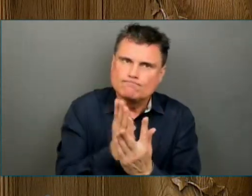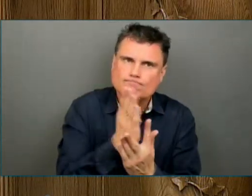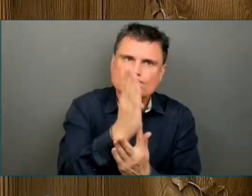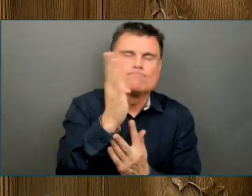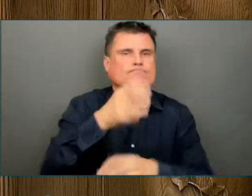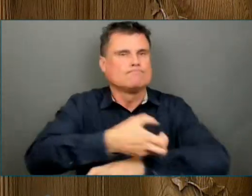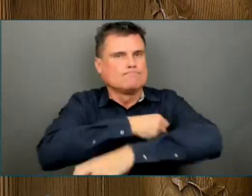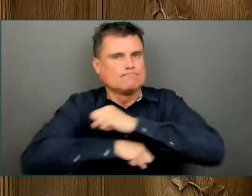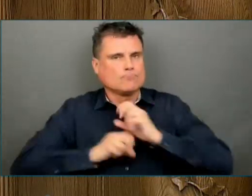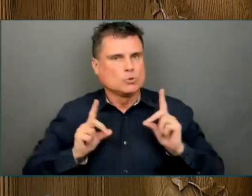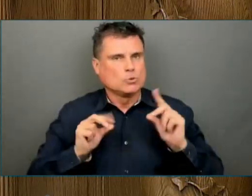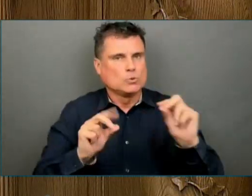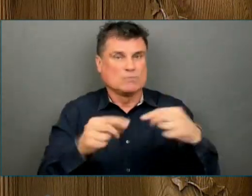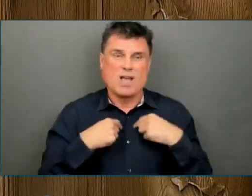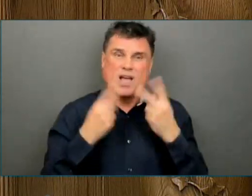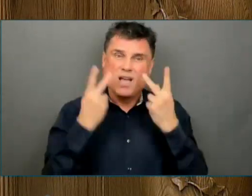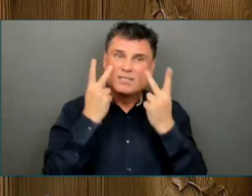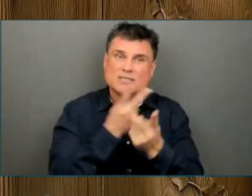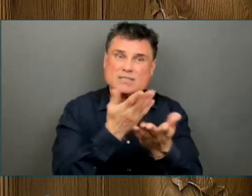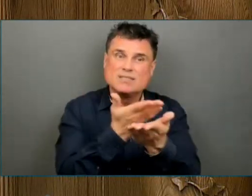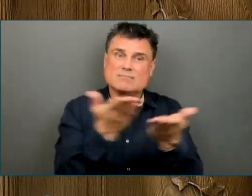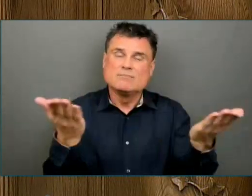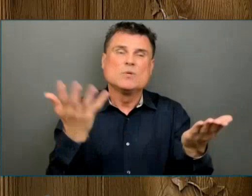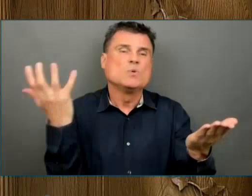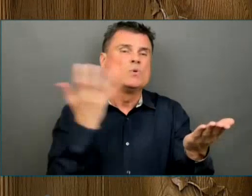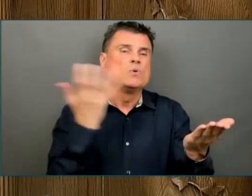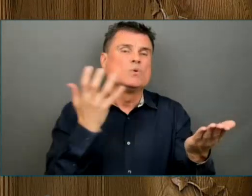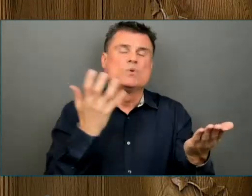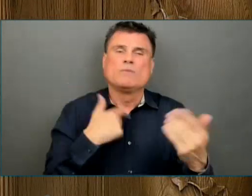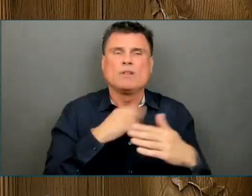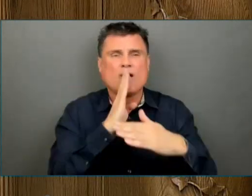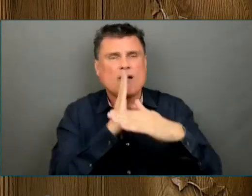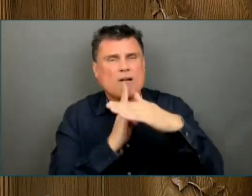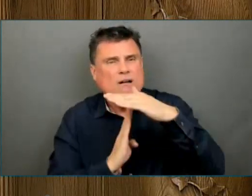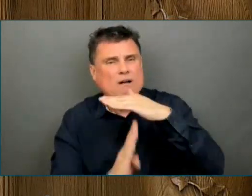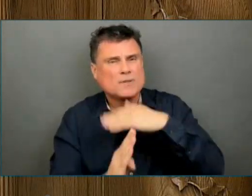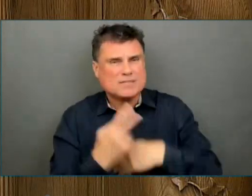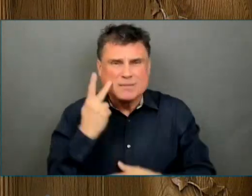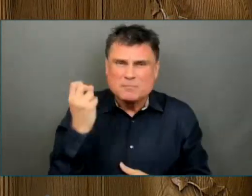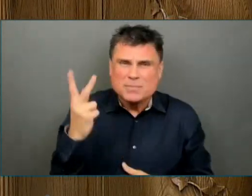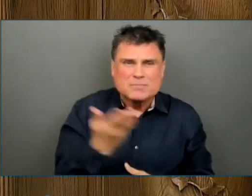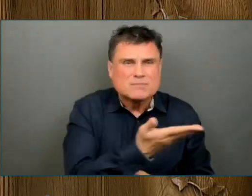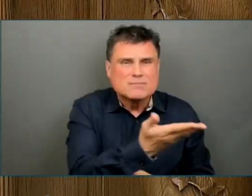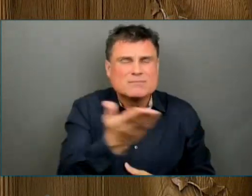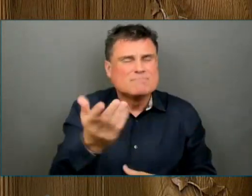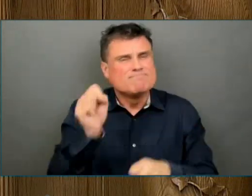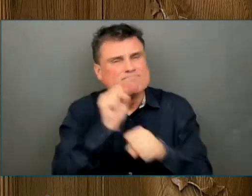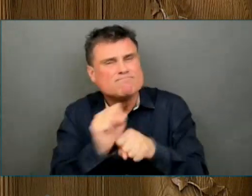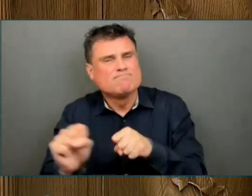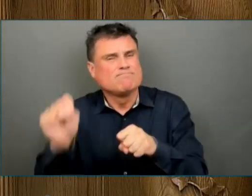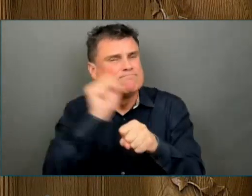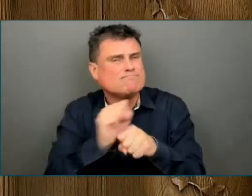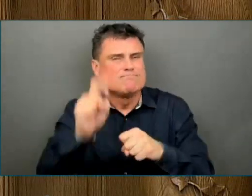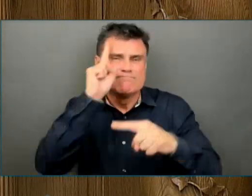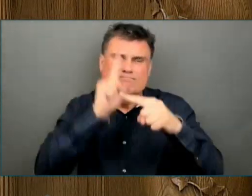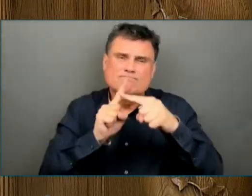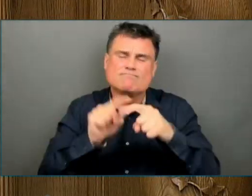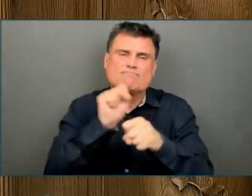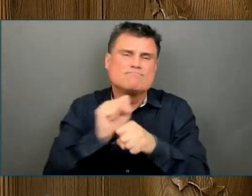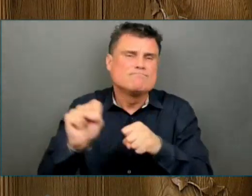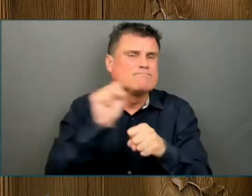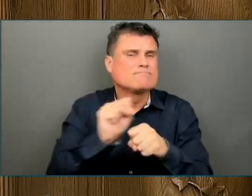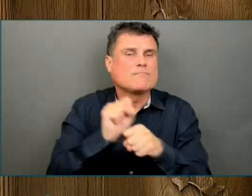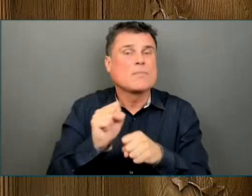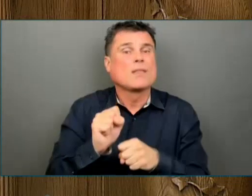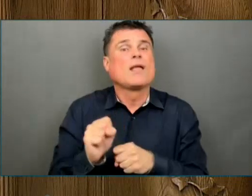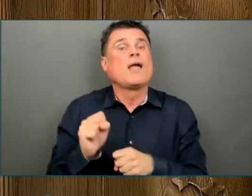and essential services workers. Inspired by the unwavering commitment of our public health leaders. And deeply moved by